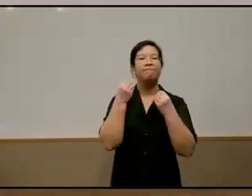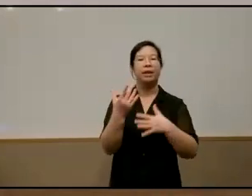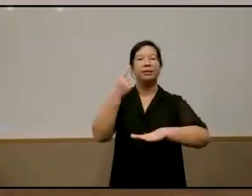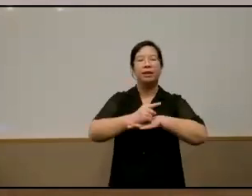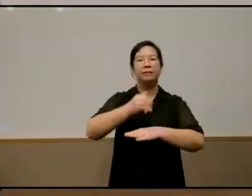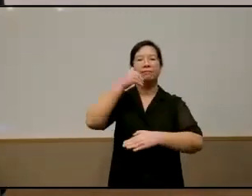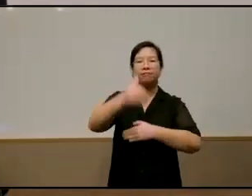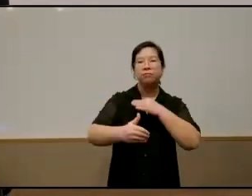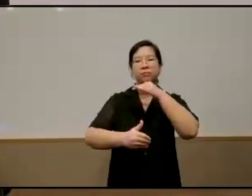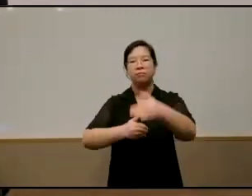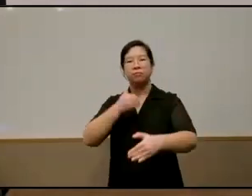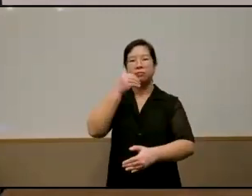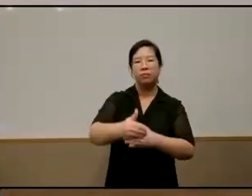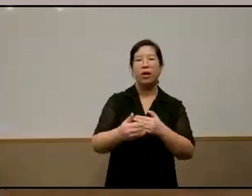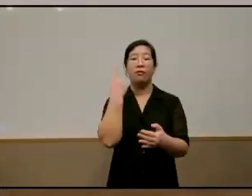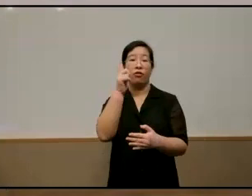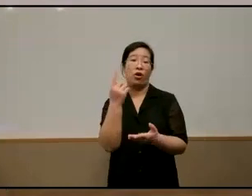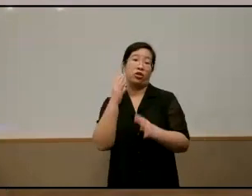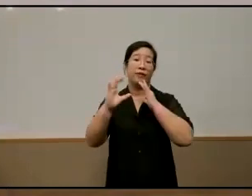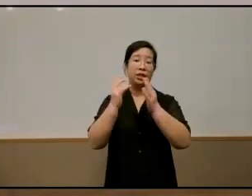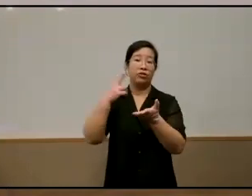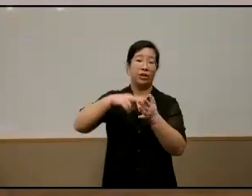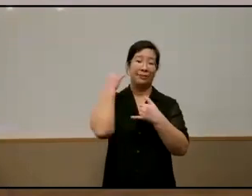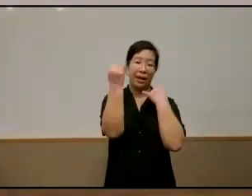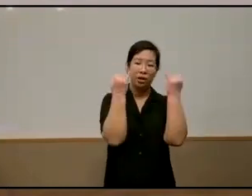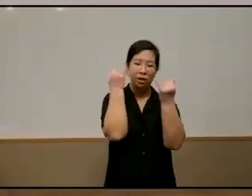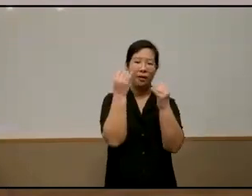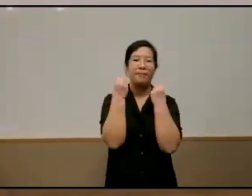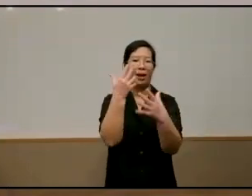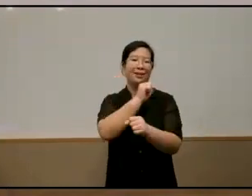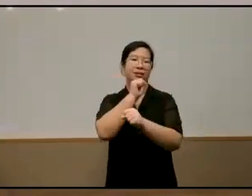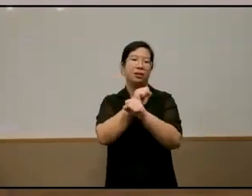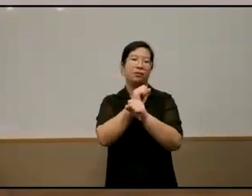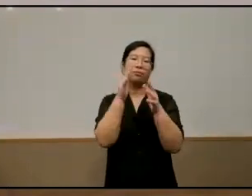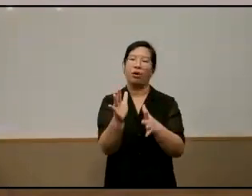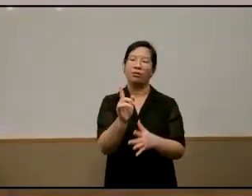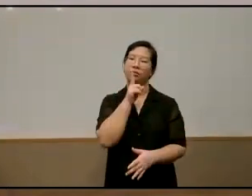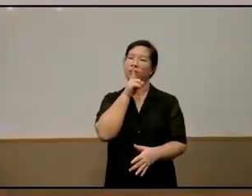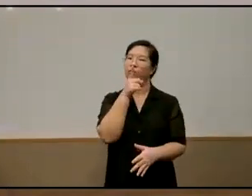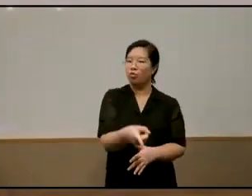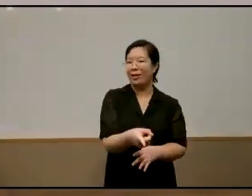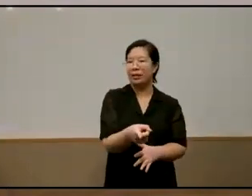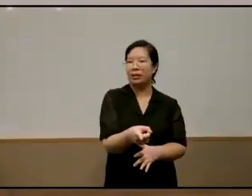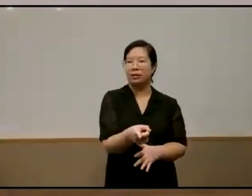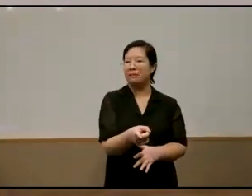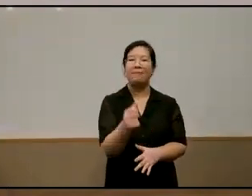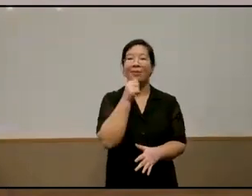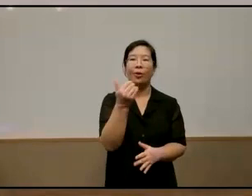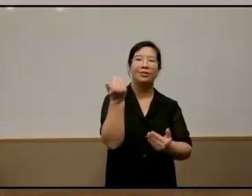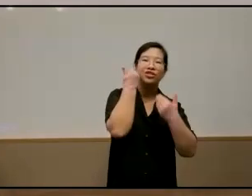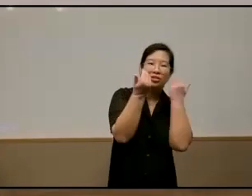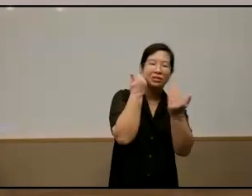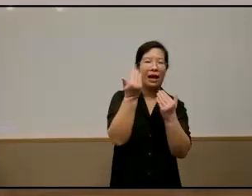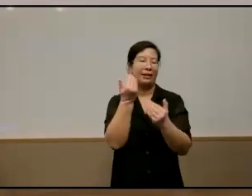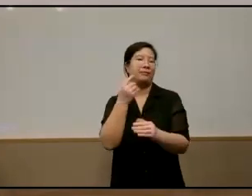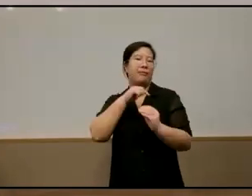comes to building a better future for the country and beyond many singaporeans do not shy away from important and sometimes difficult